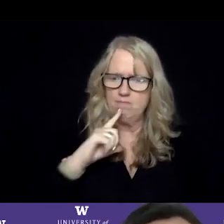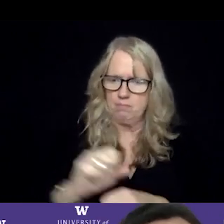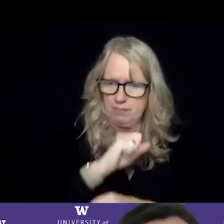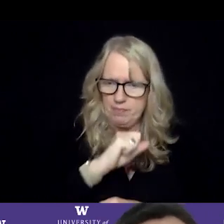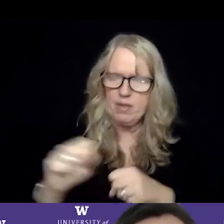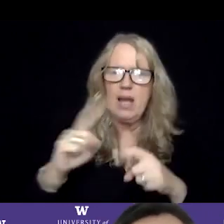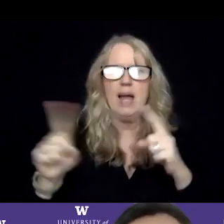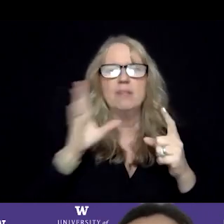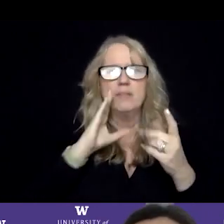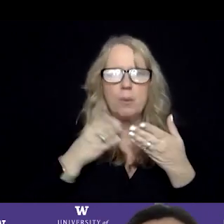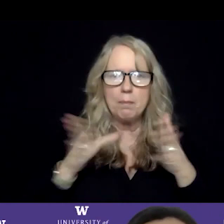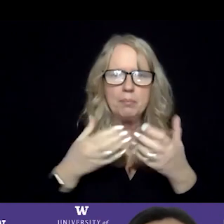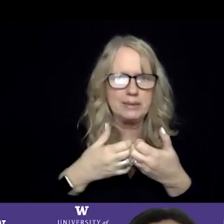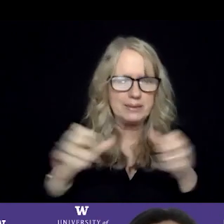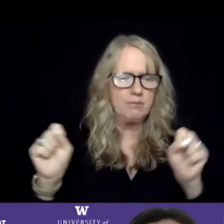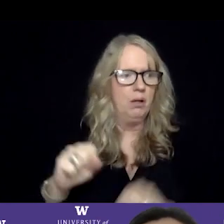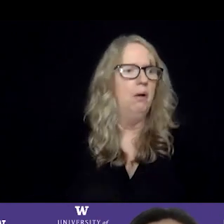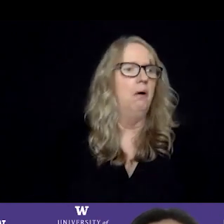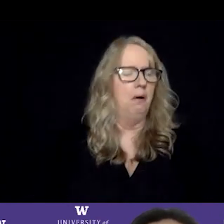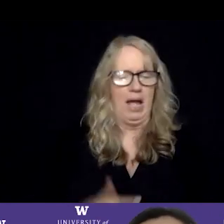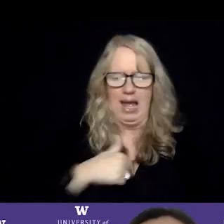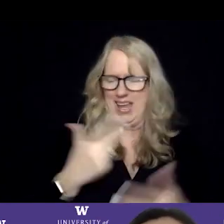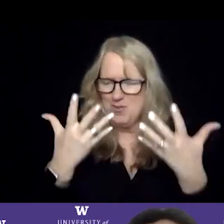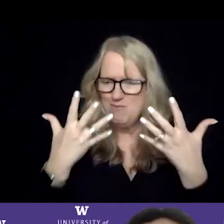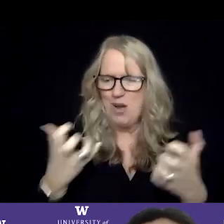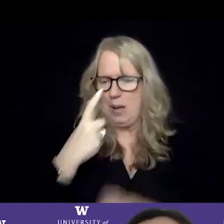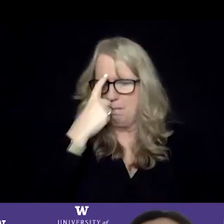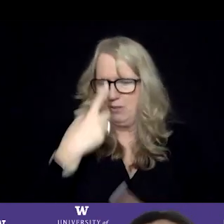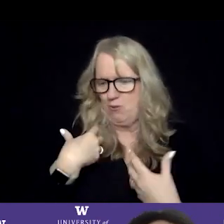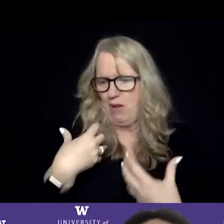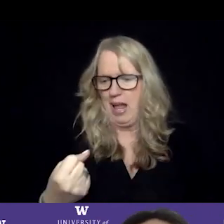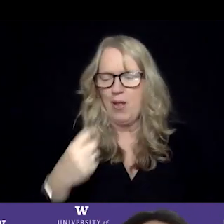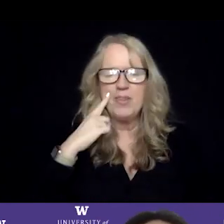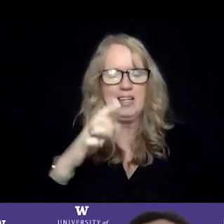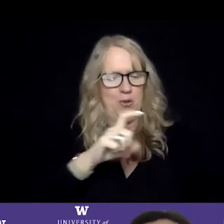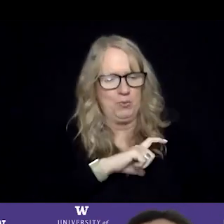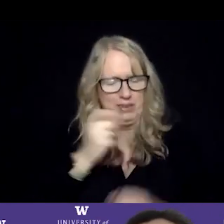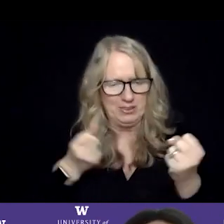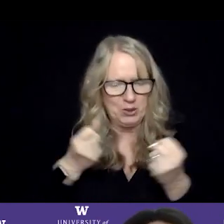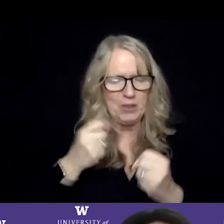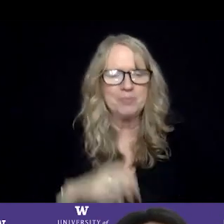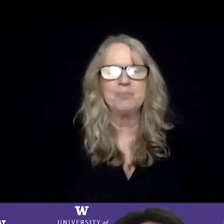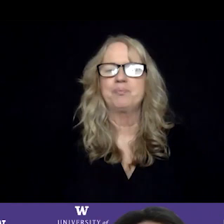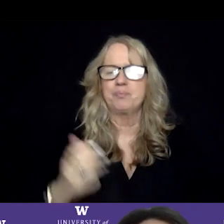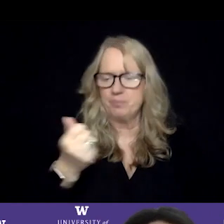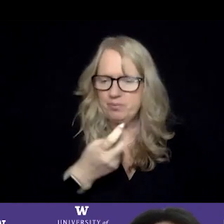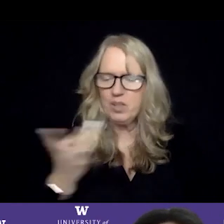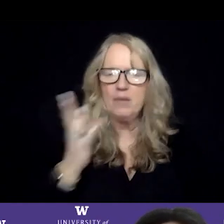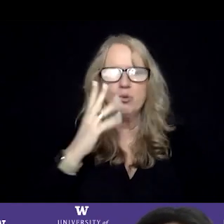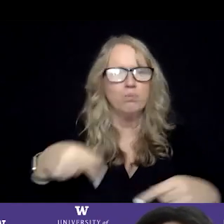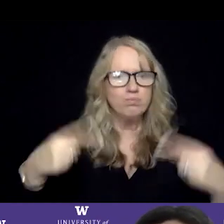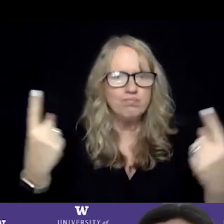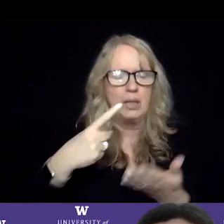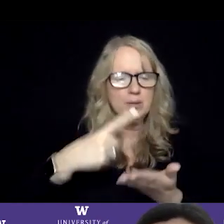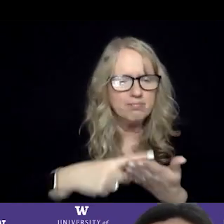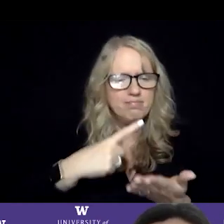public safety issues. And so I absolutely want mental health in a police car going to those calls. Several domestic disputes often have a